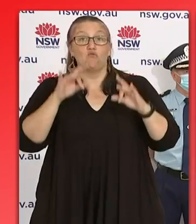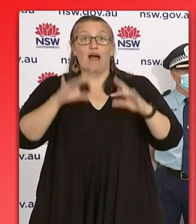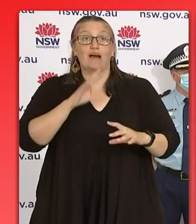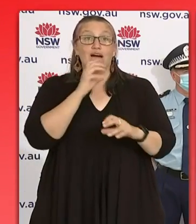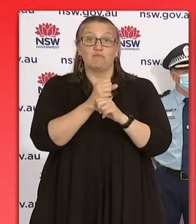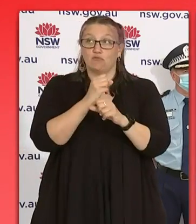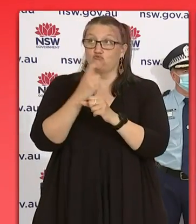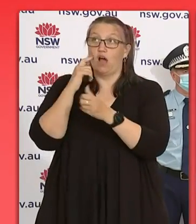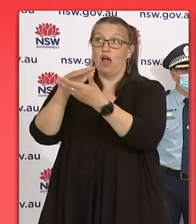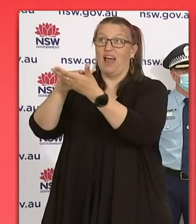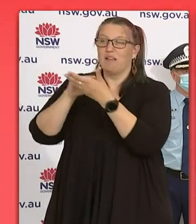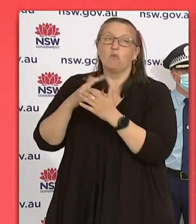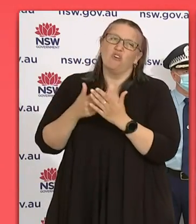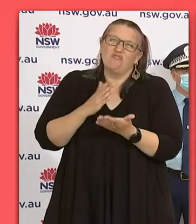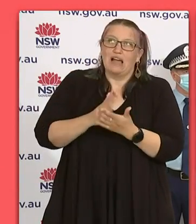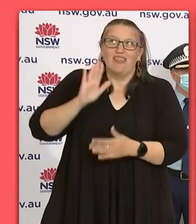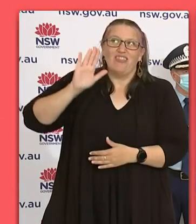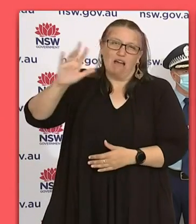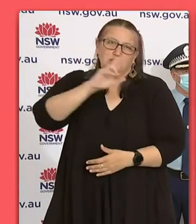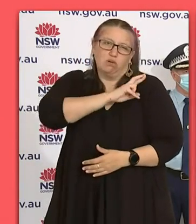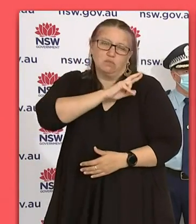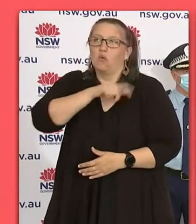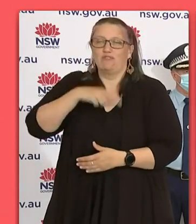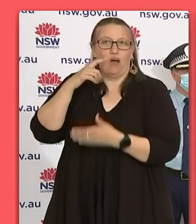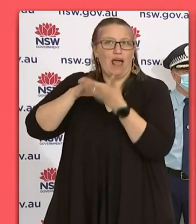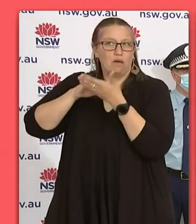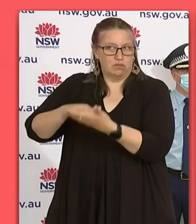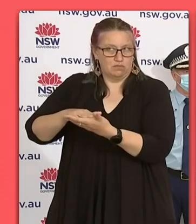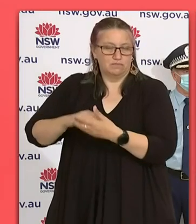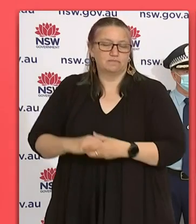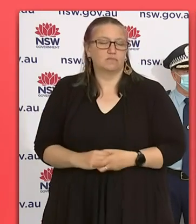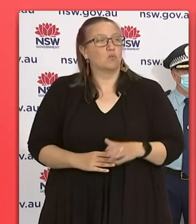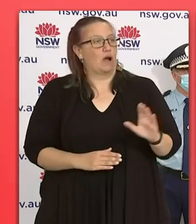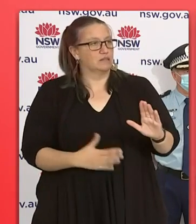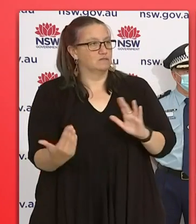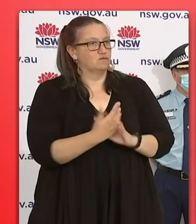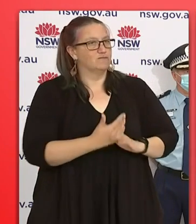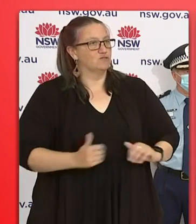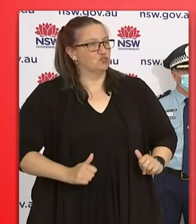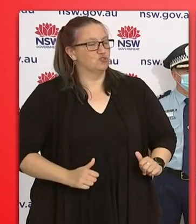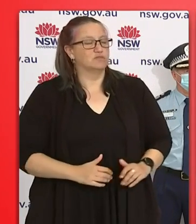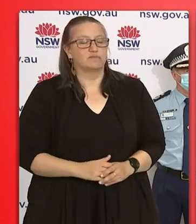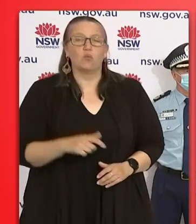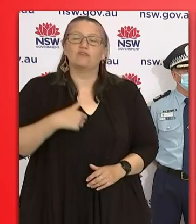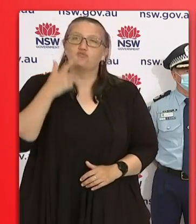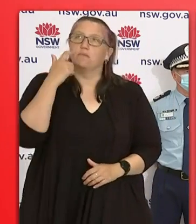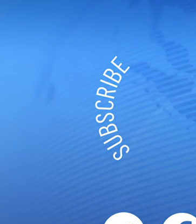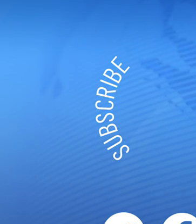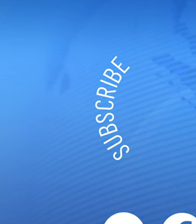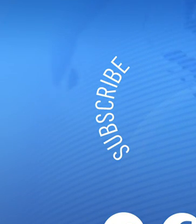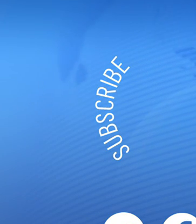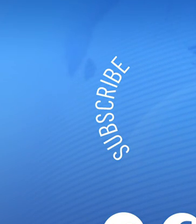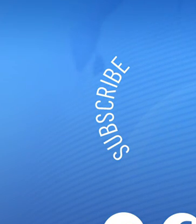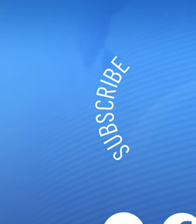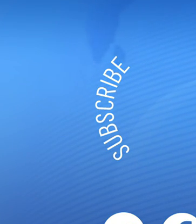say, in a sense of doing what was their obligation, and that is making sure, hang on, making sure that we try and get those vaccines up there and into arms. Thank you very